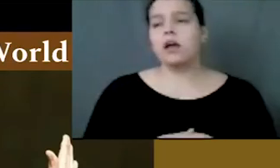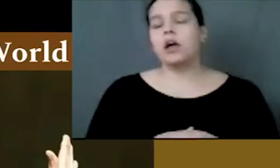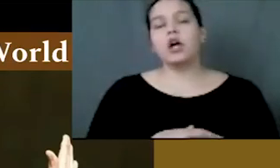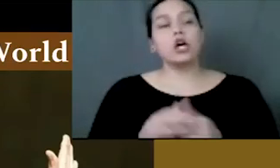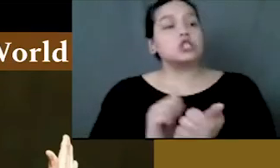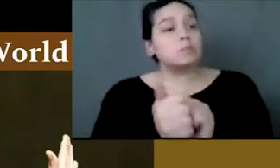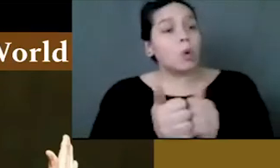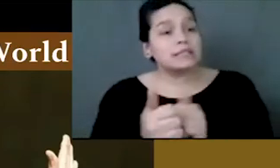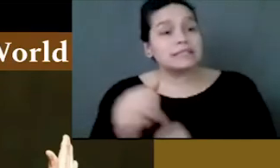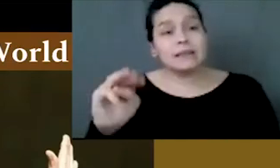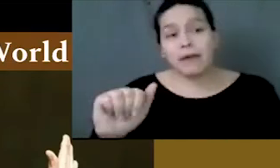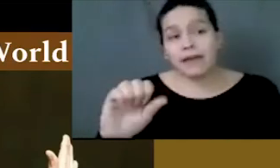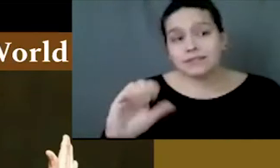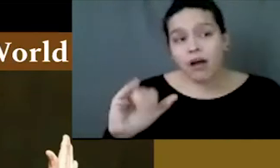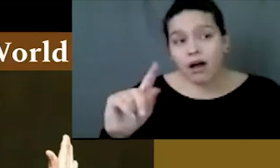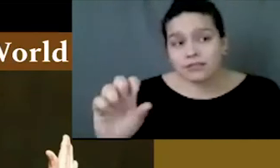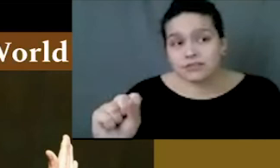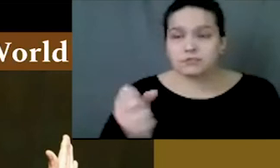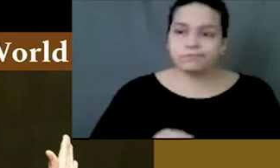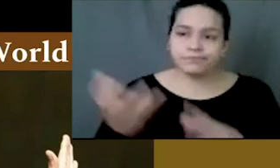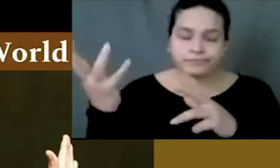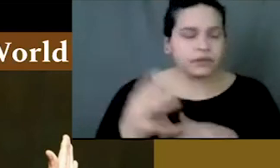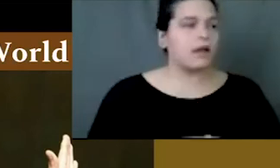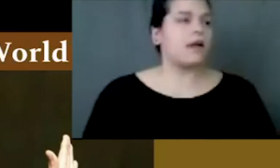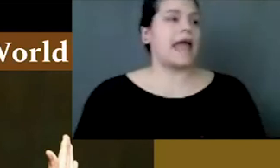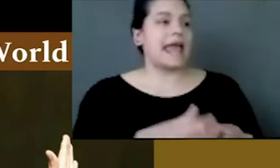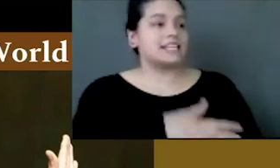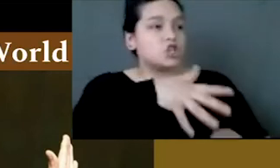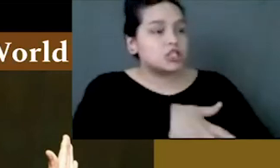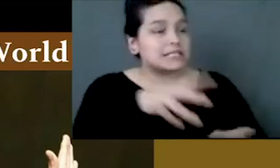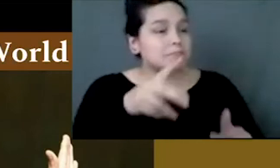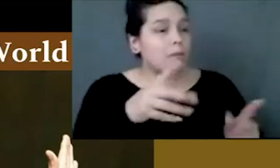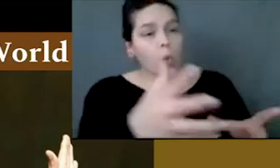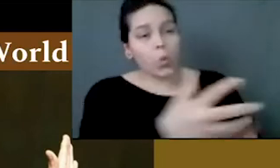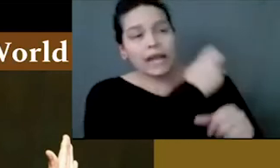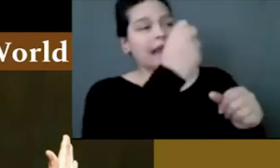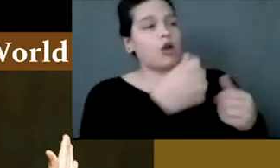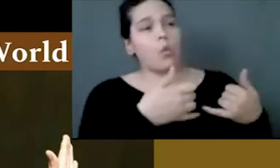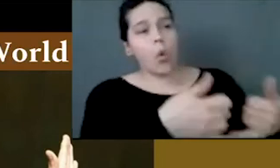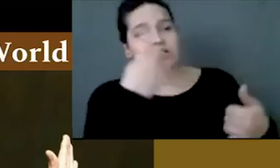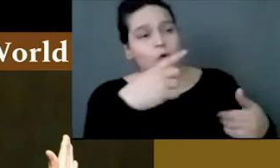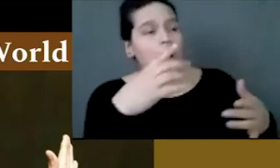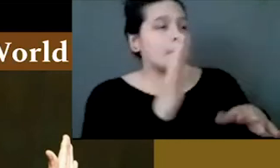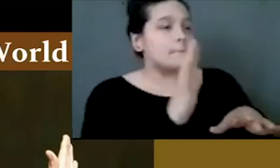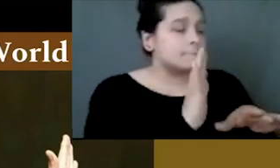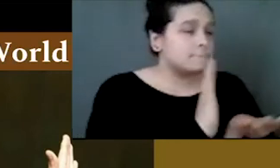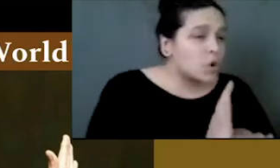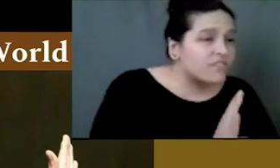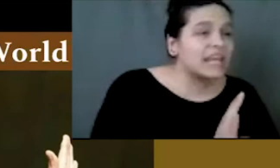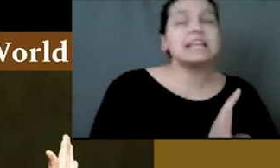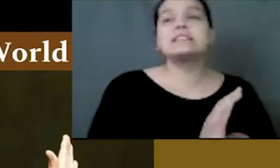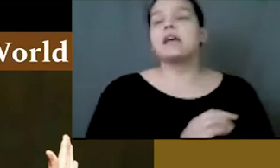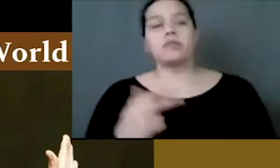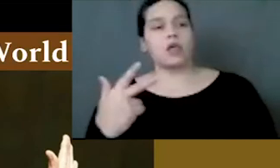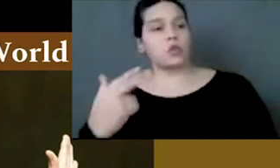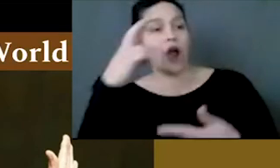mascots going away. And instead, you know, people acting on the big screen, winning Oscars